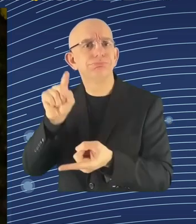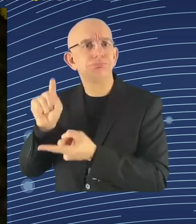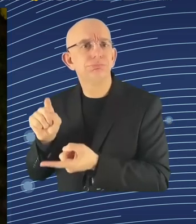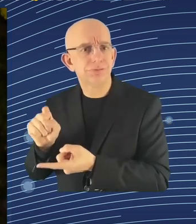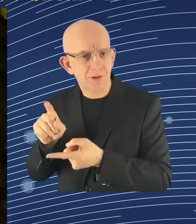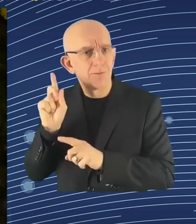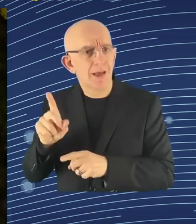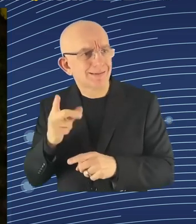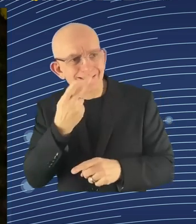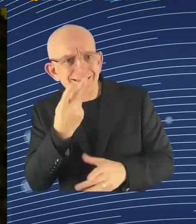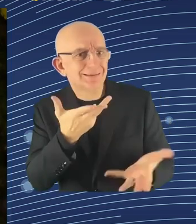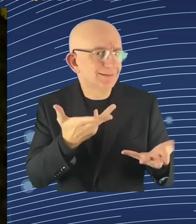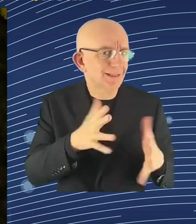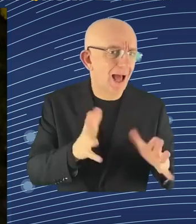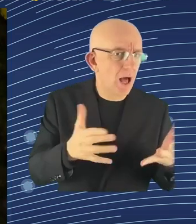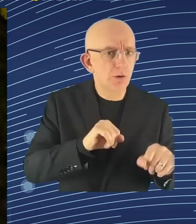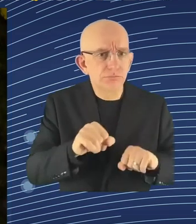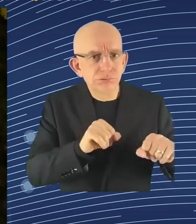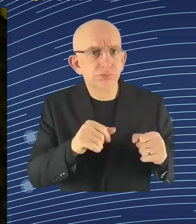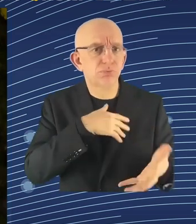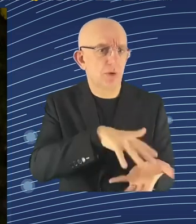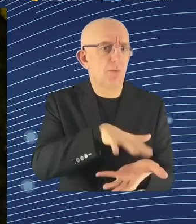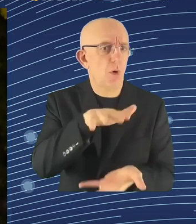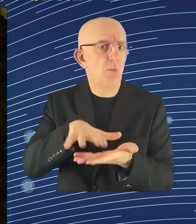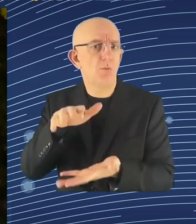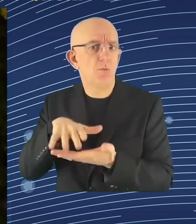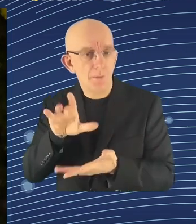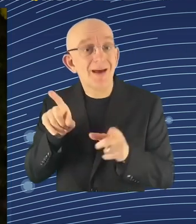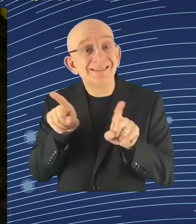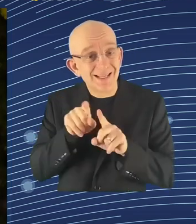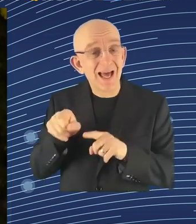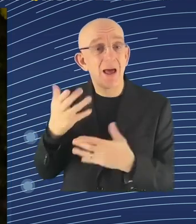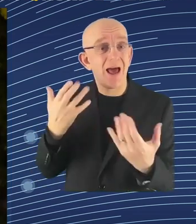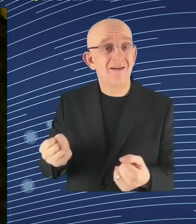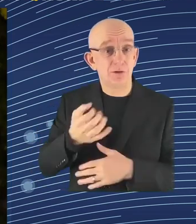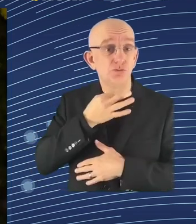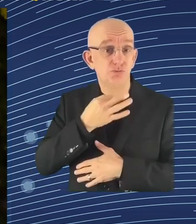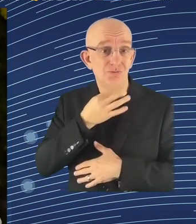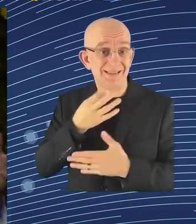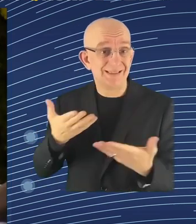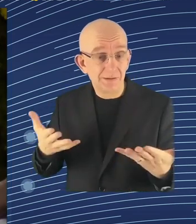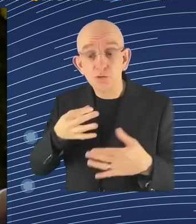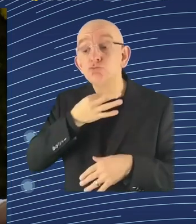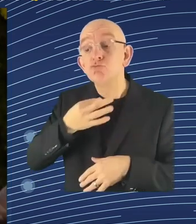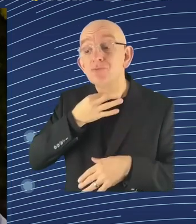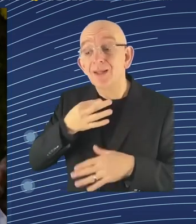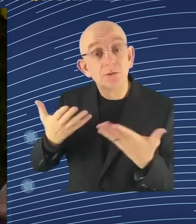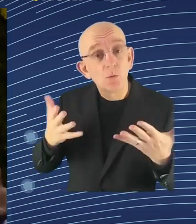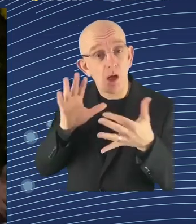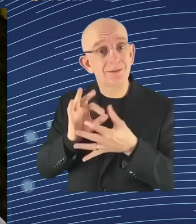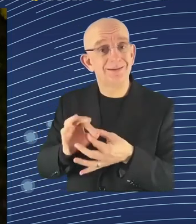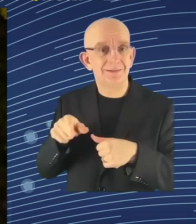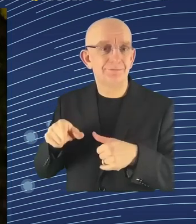recruitment and selection process, what happens, the gender bias of algorithms. We have seen this in the privacy